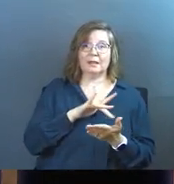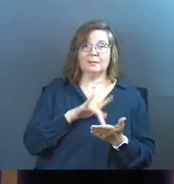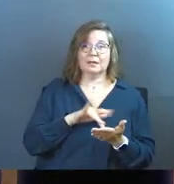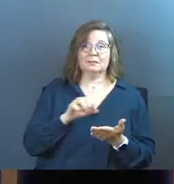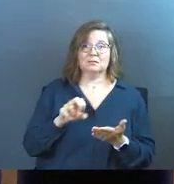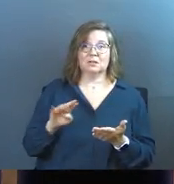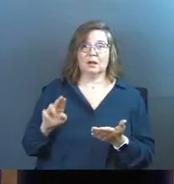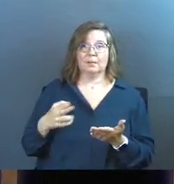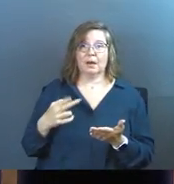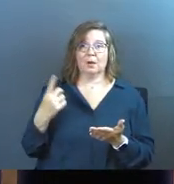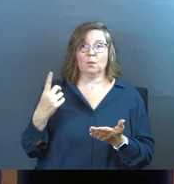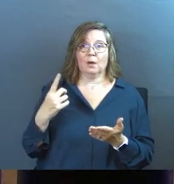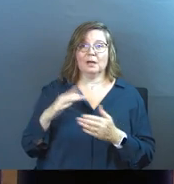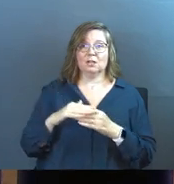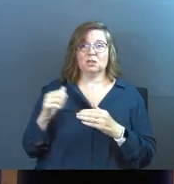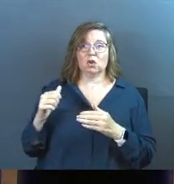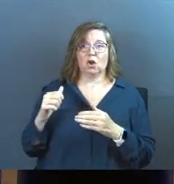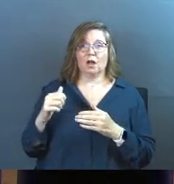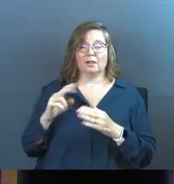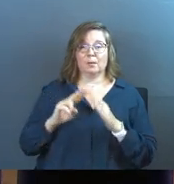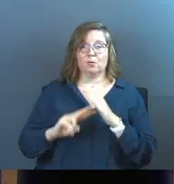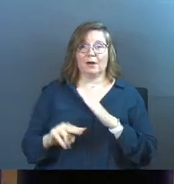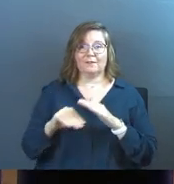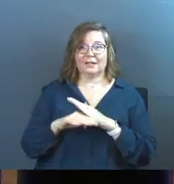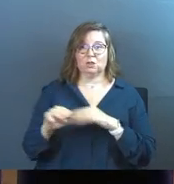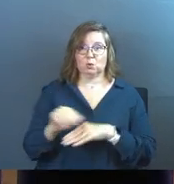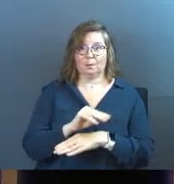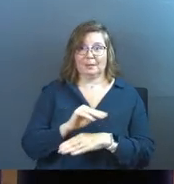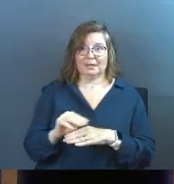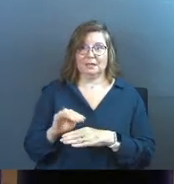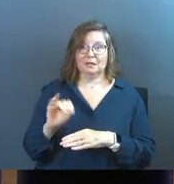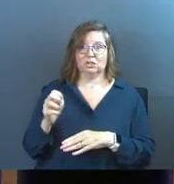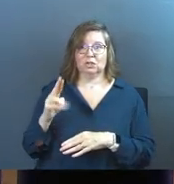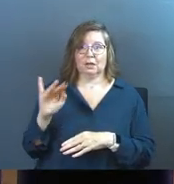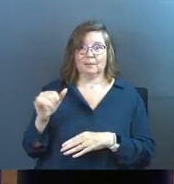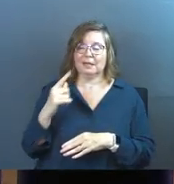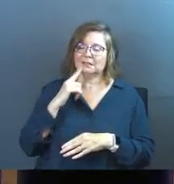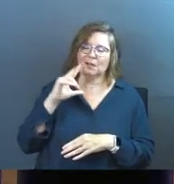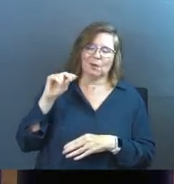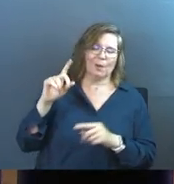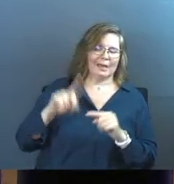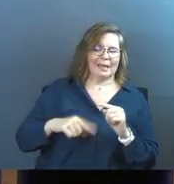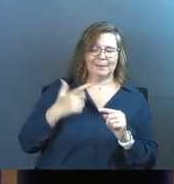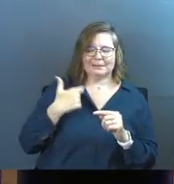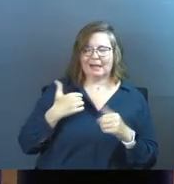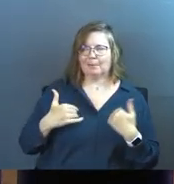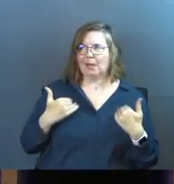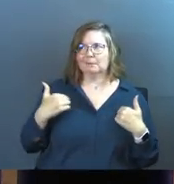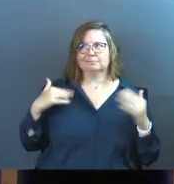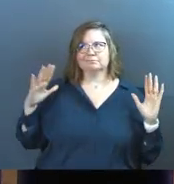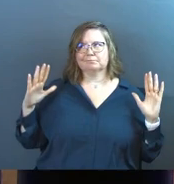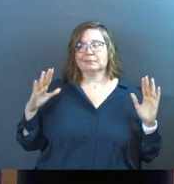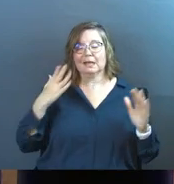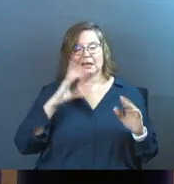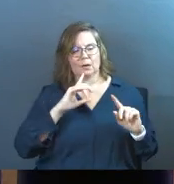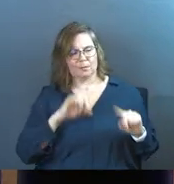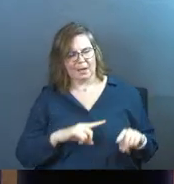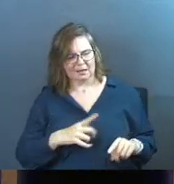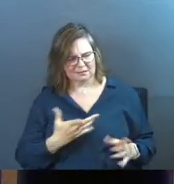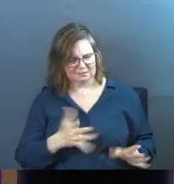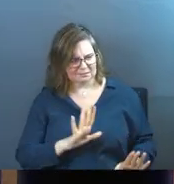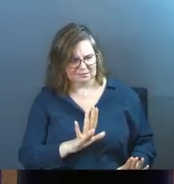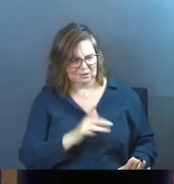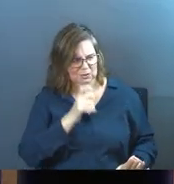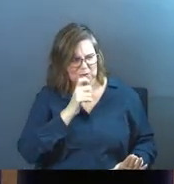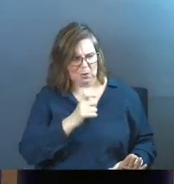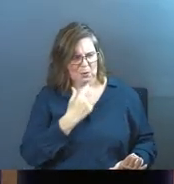midst of Jeremiah one, it's the call of the prophet Jeremiah into ministry. And Jeremiah says, no, God, I can't be a prophet because I'm too young. And then God responds back and says,